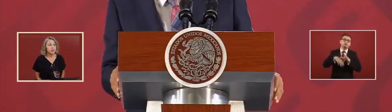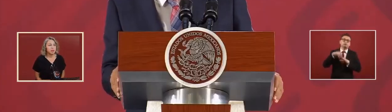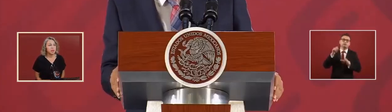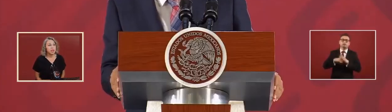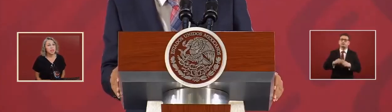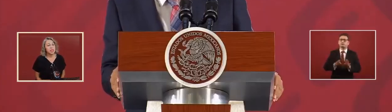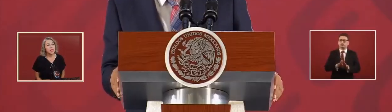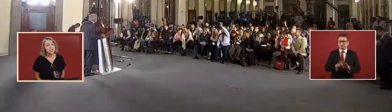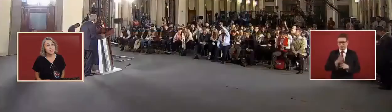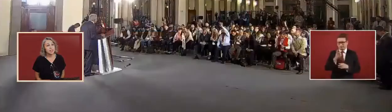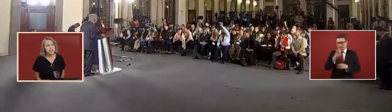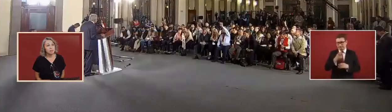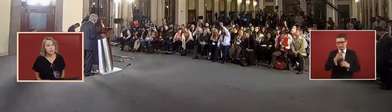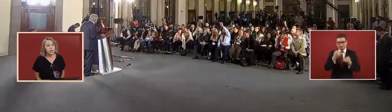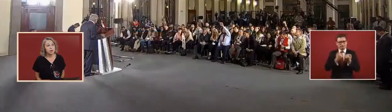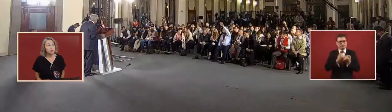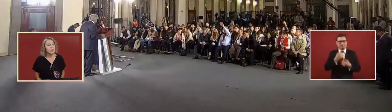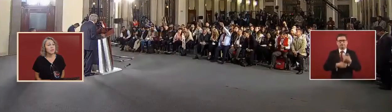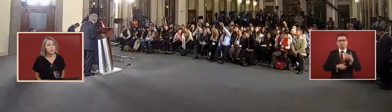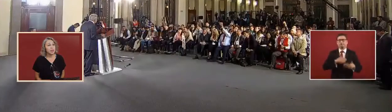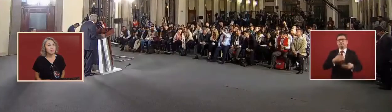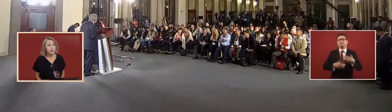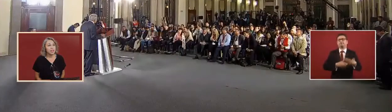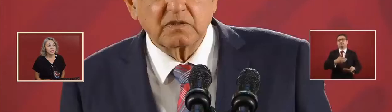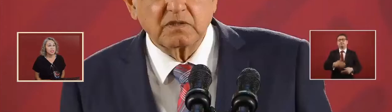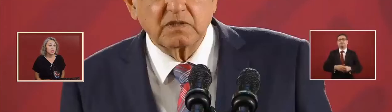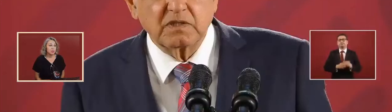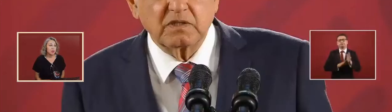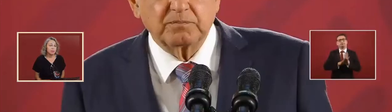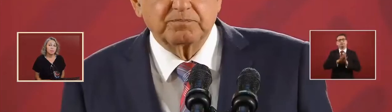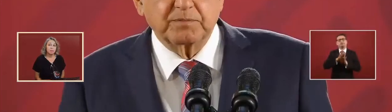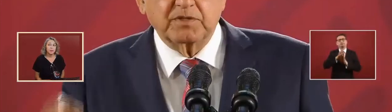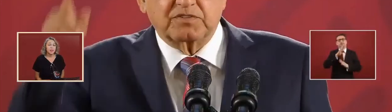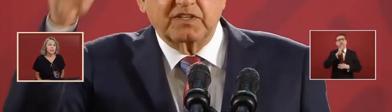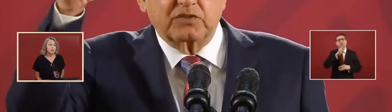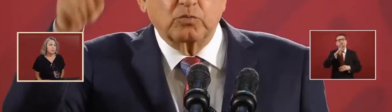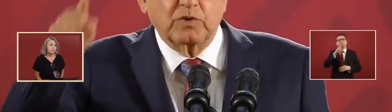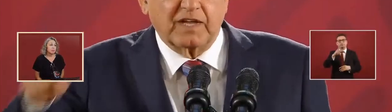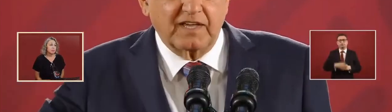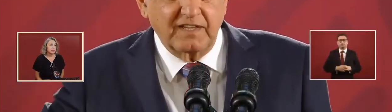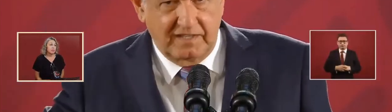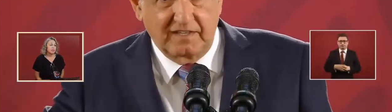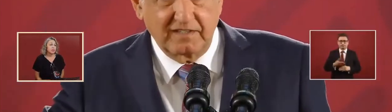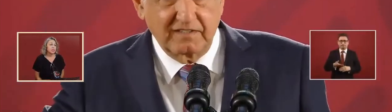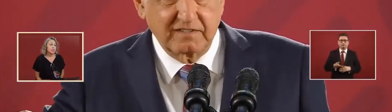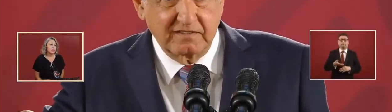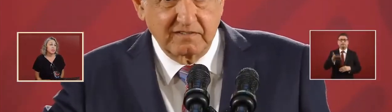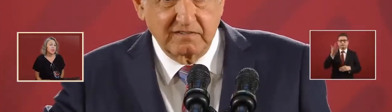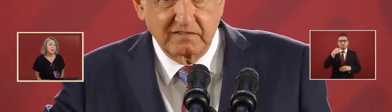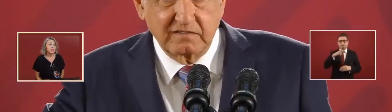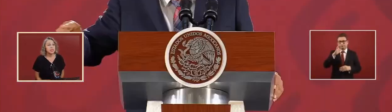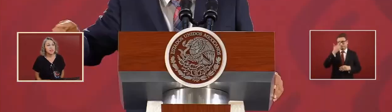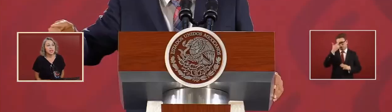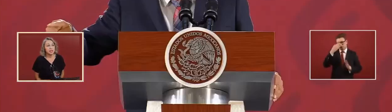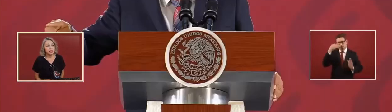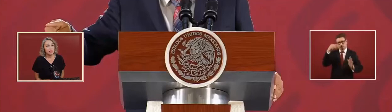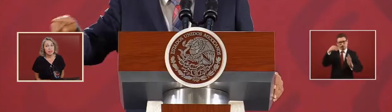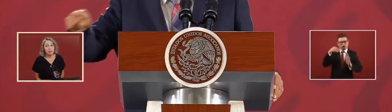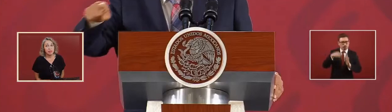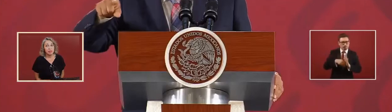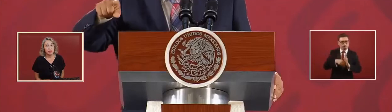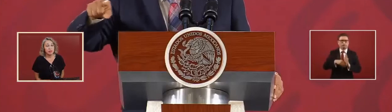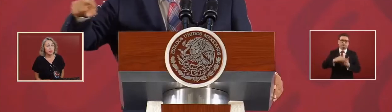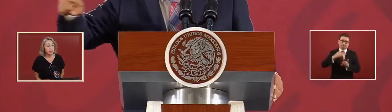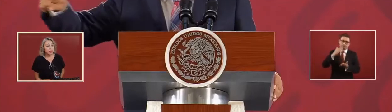we've advanced as well first they detained the the we've detained